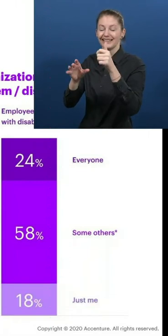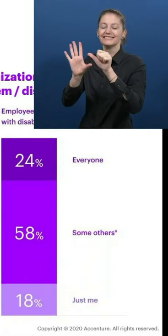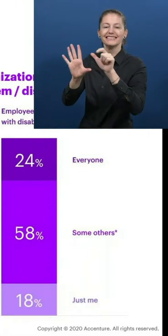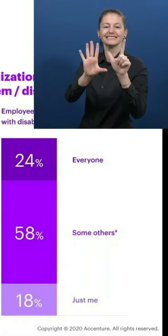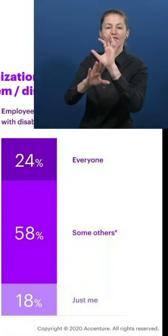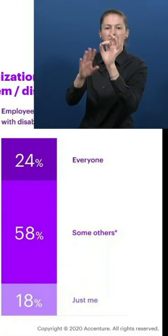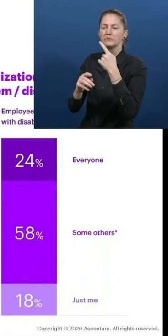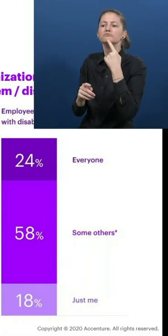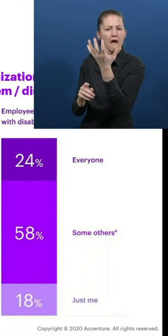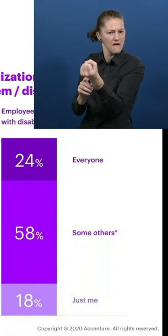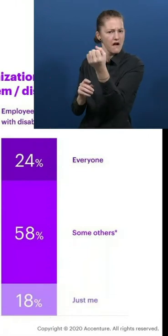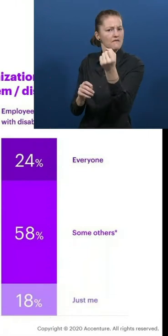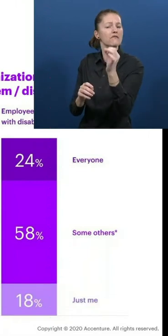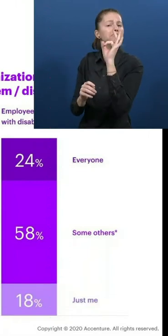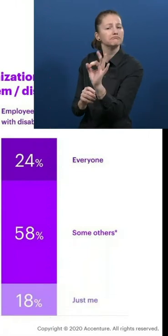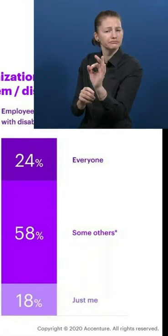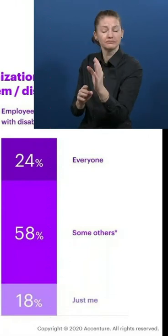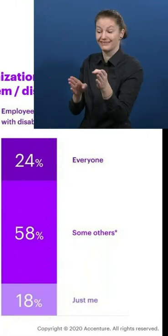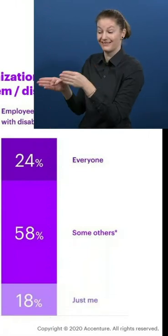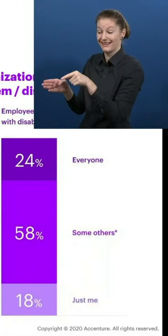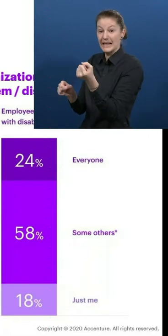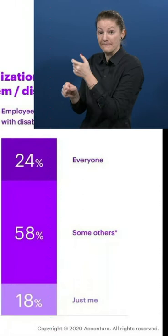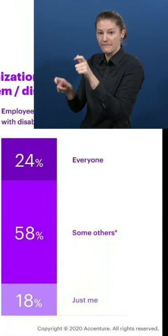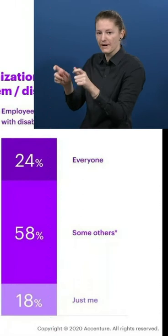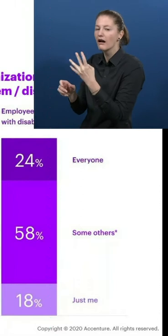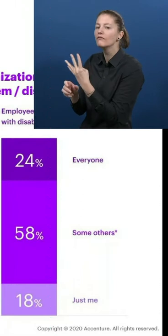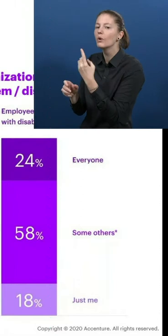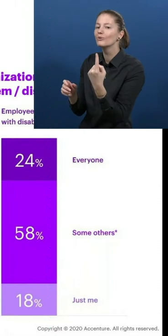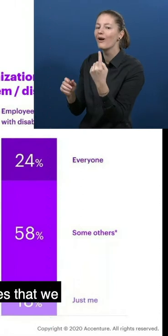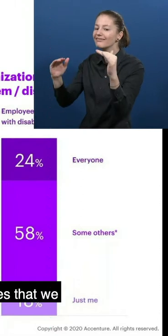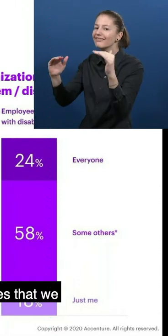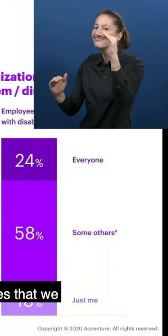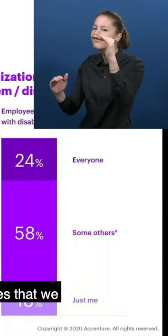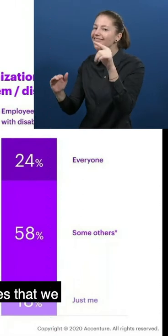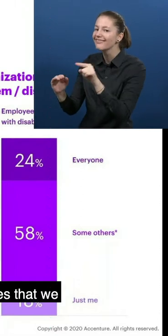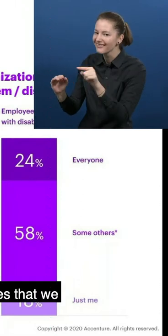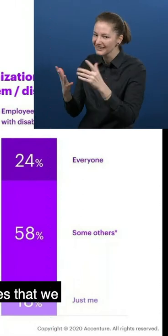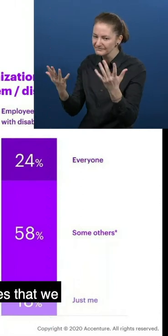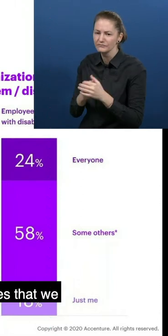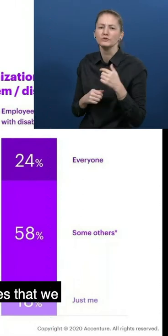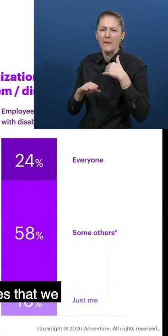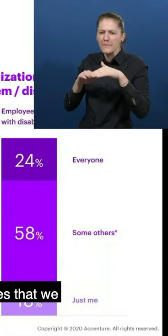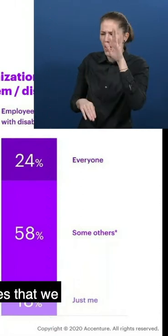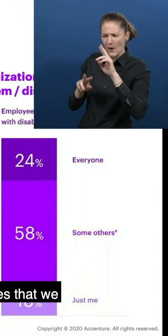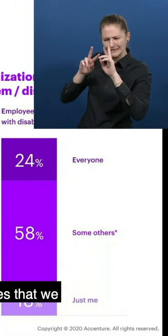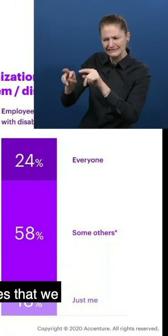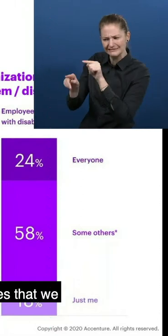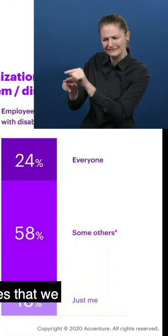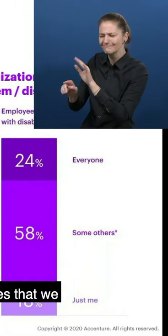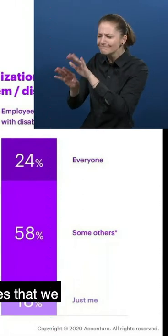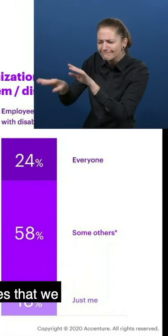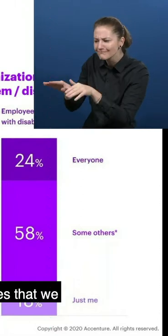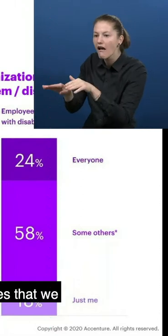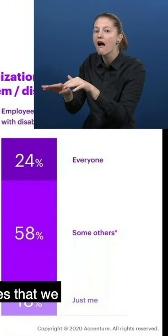just 41% of employees who agree. And taking this further, a mere 20%